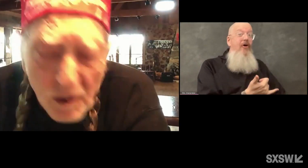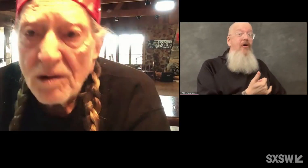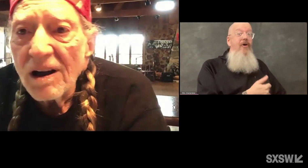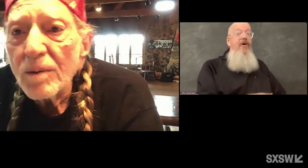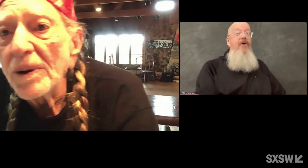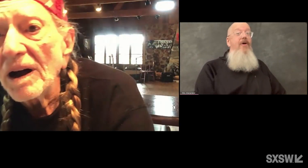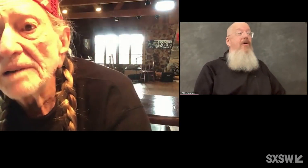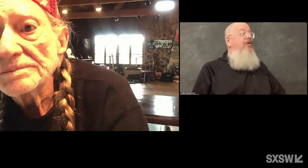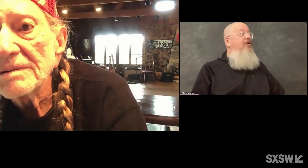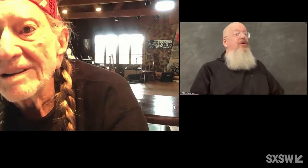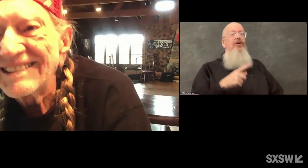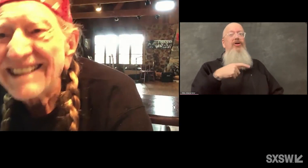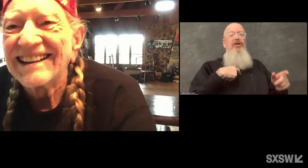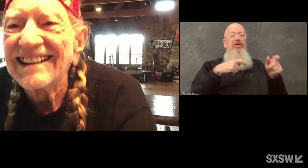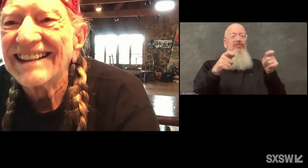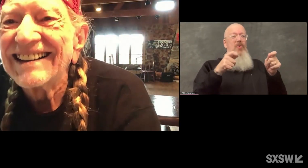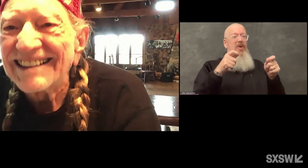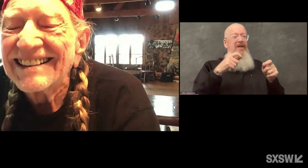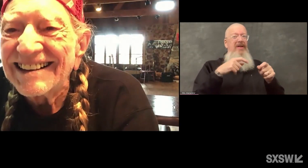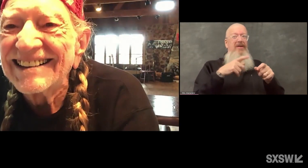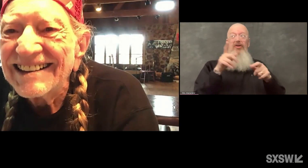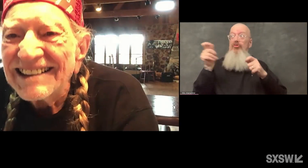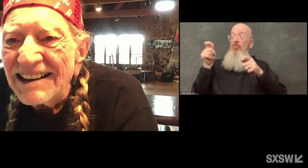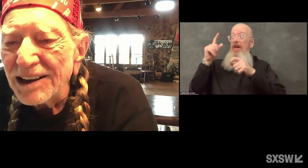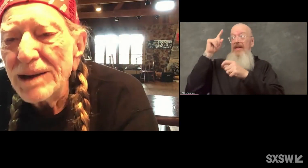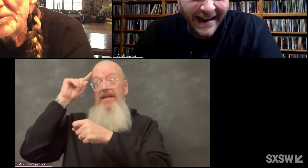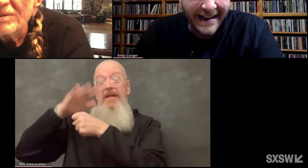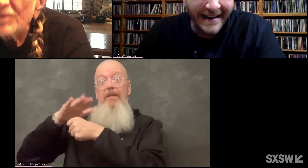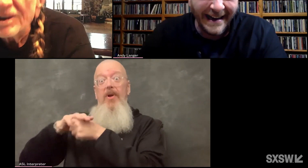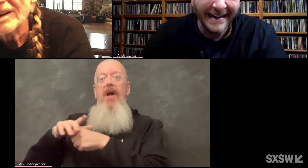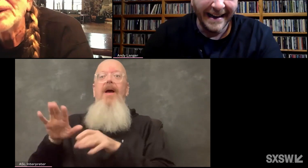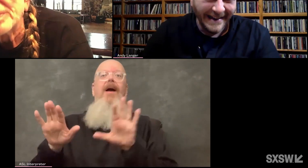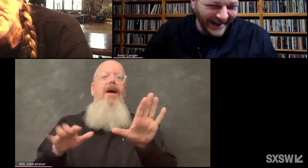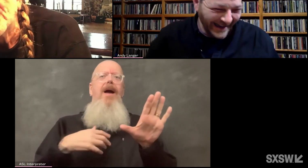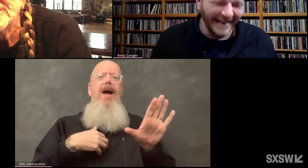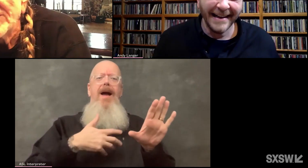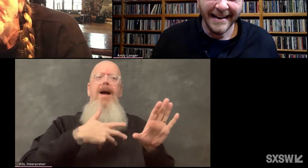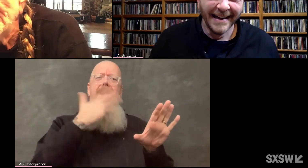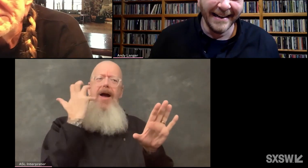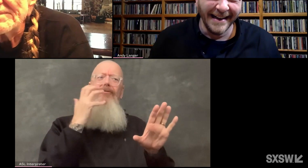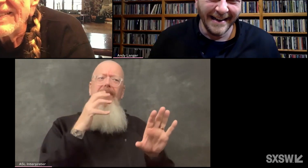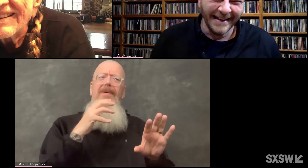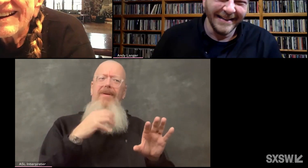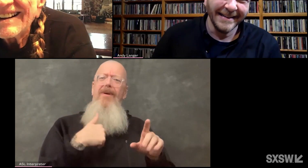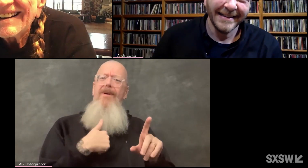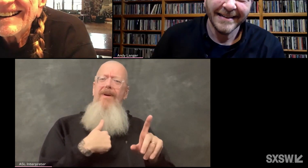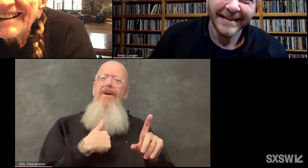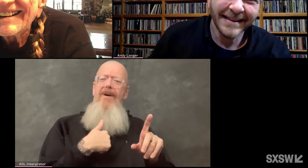I smoke a lot of pot. Really? It keeps me from killing people, you know.